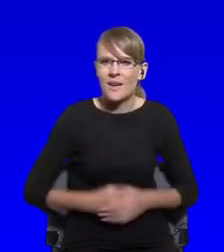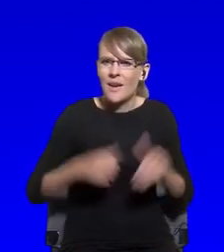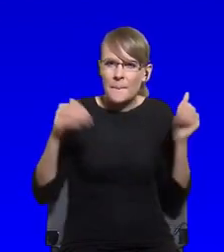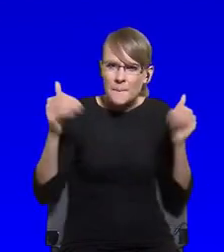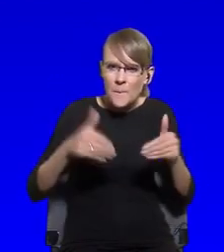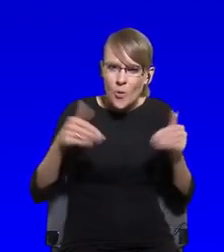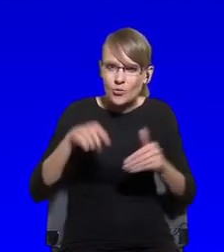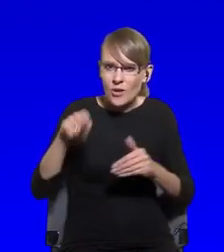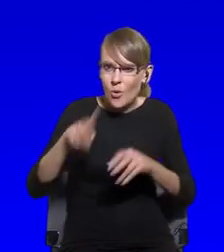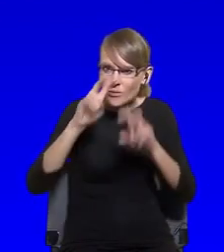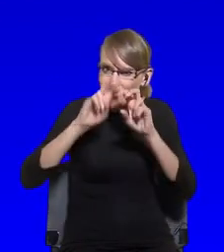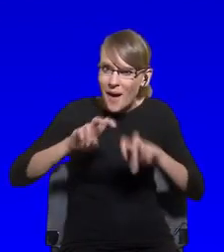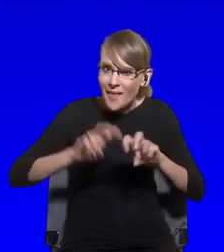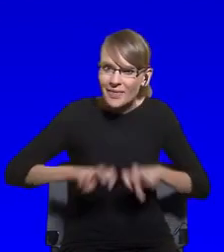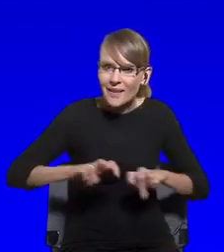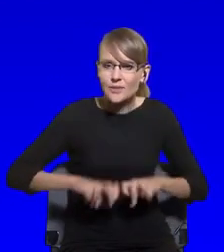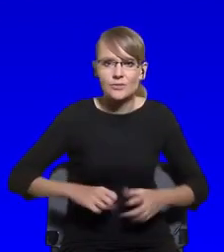studied?